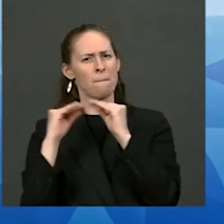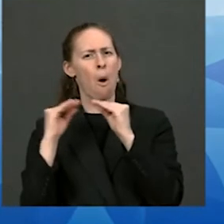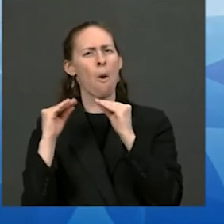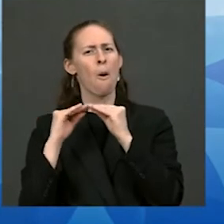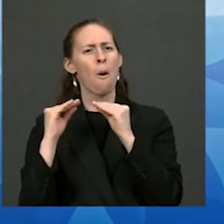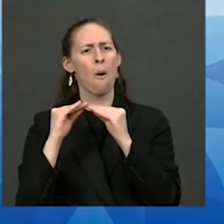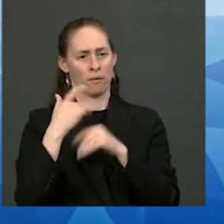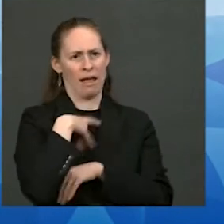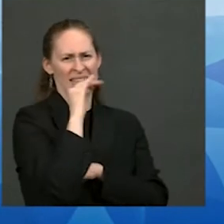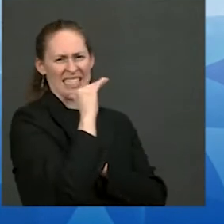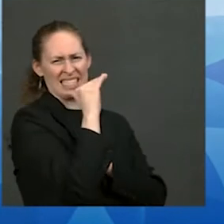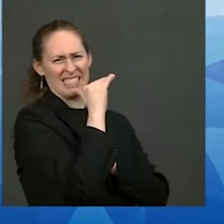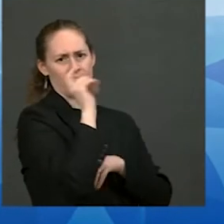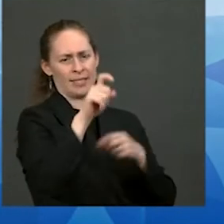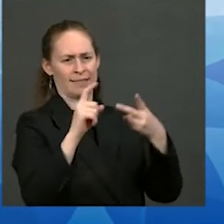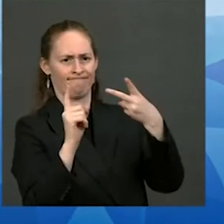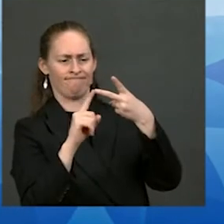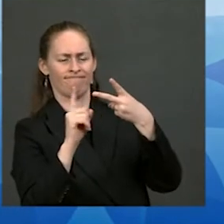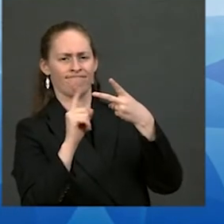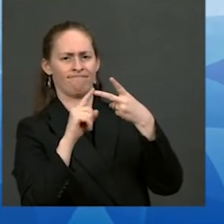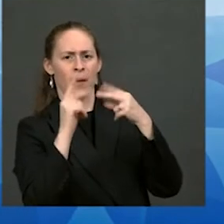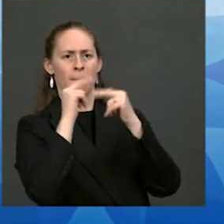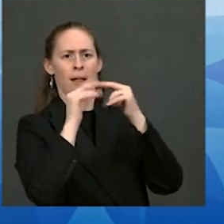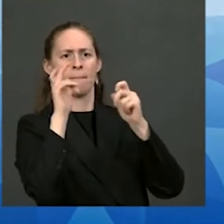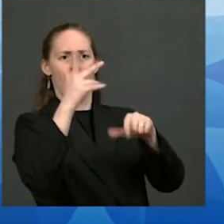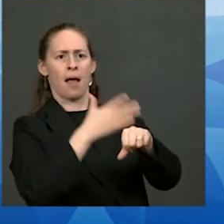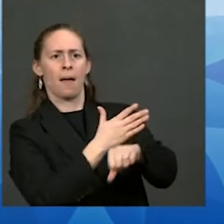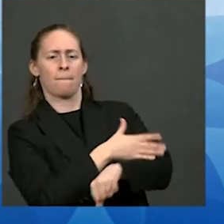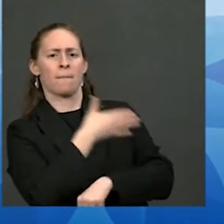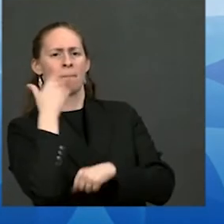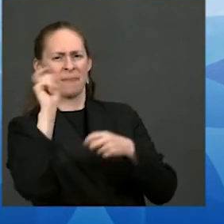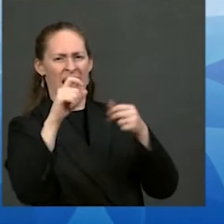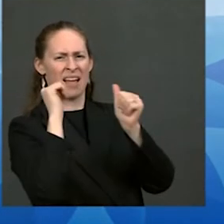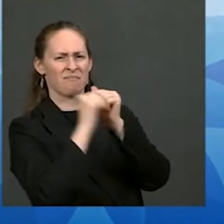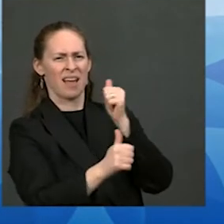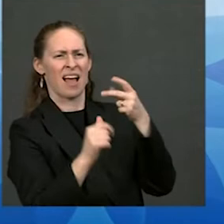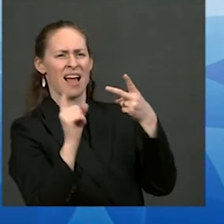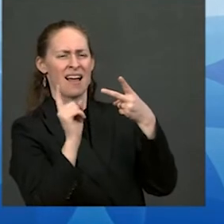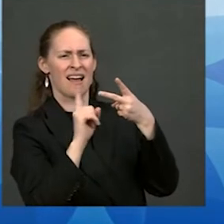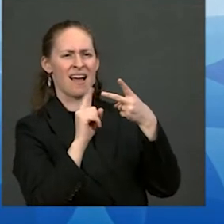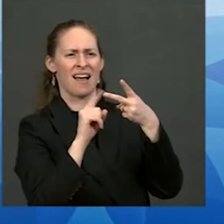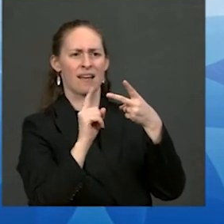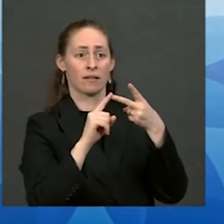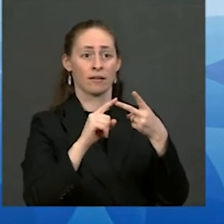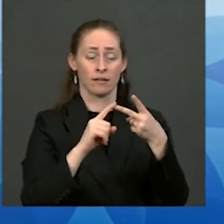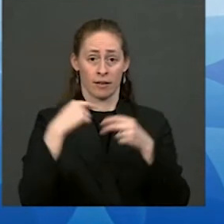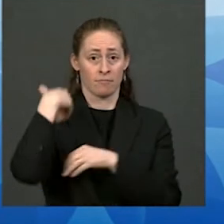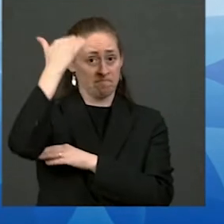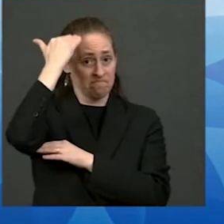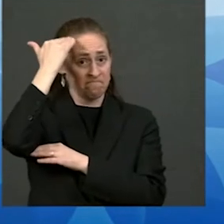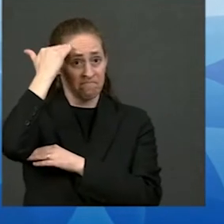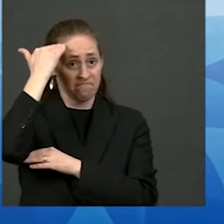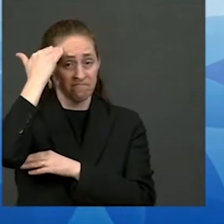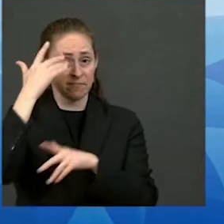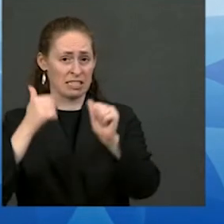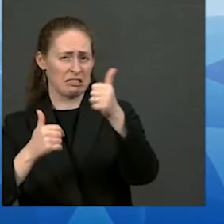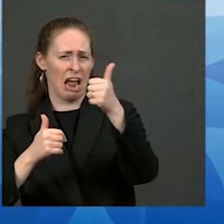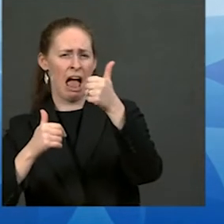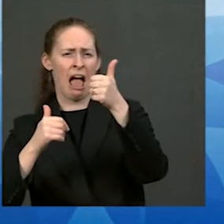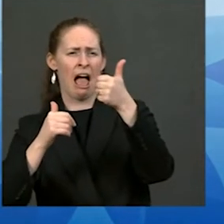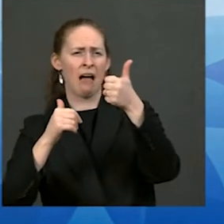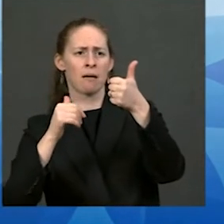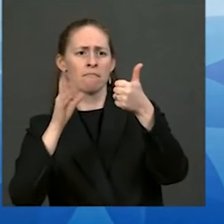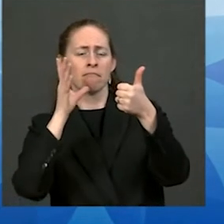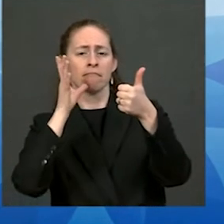better plan as well today one in 10 Native American parents have reported having to quit or change their